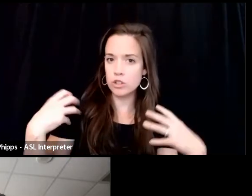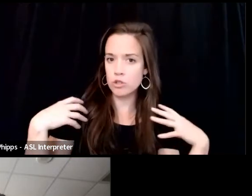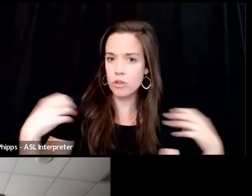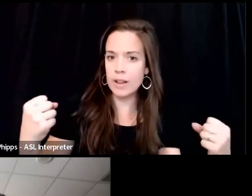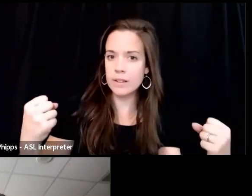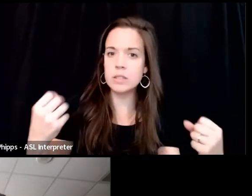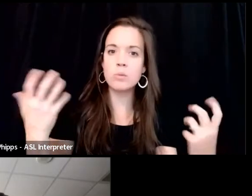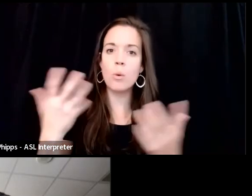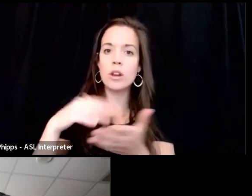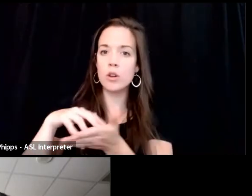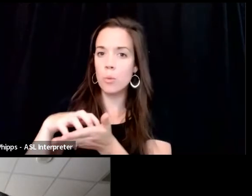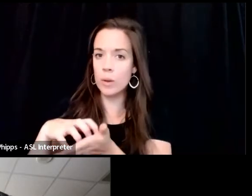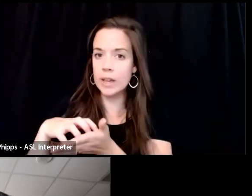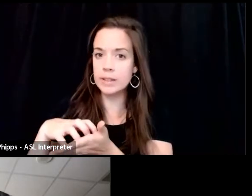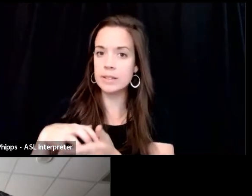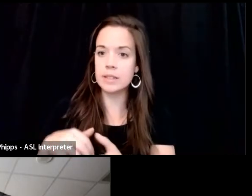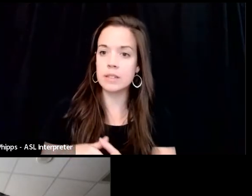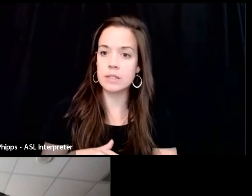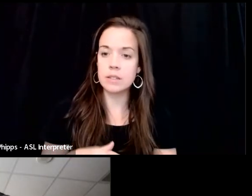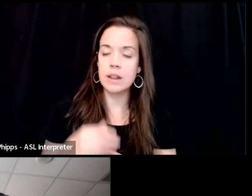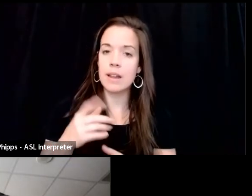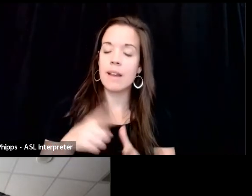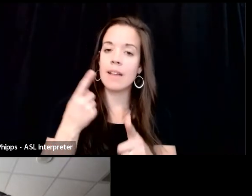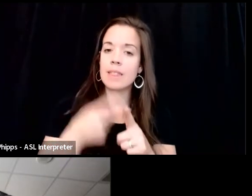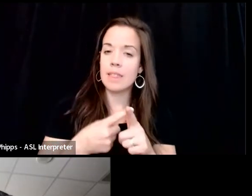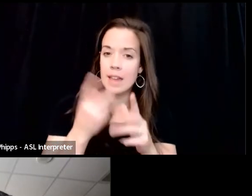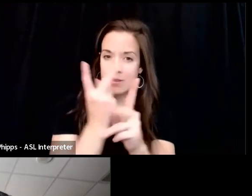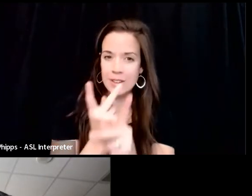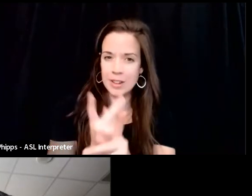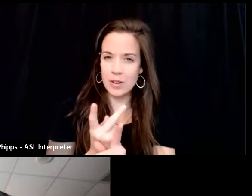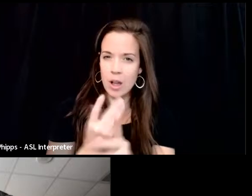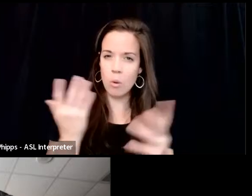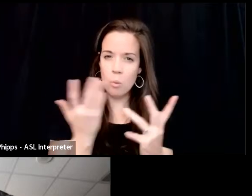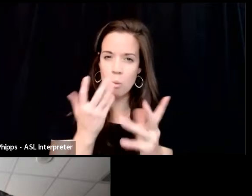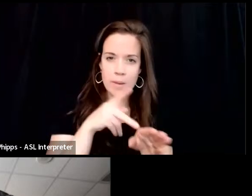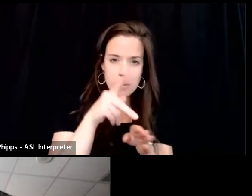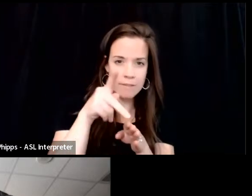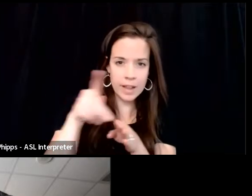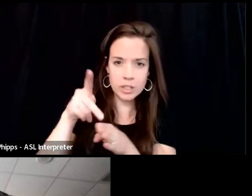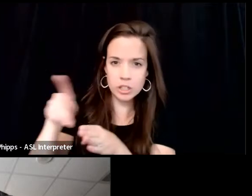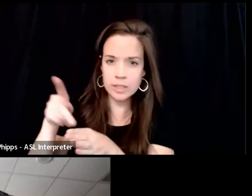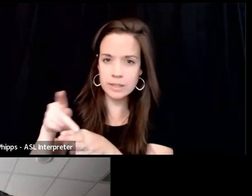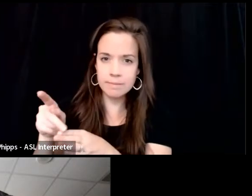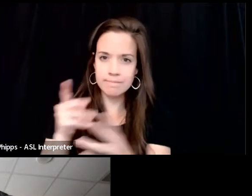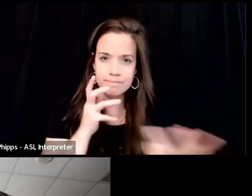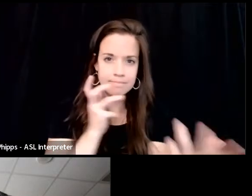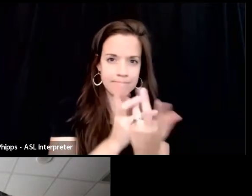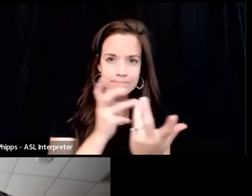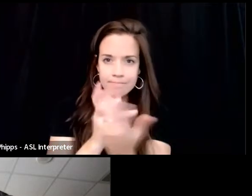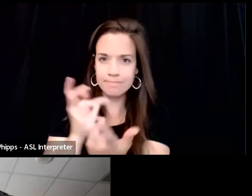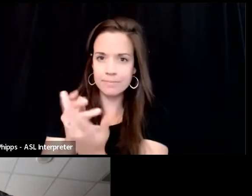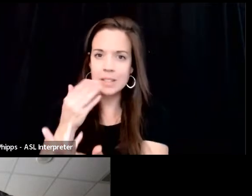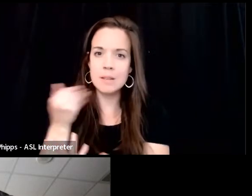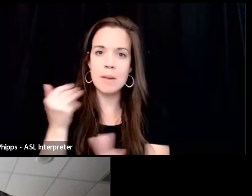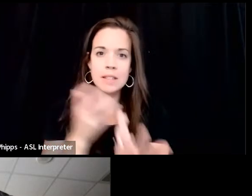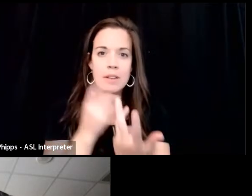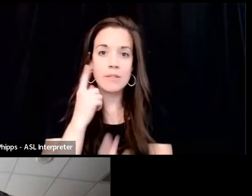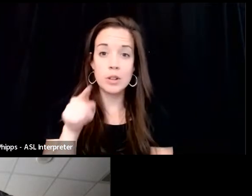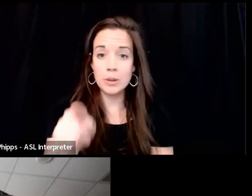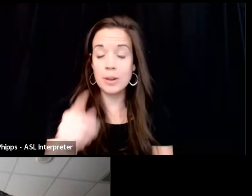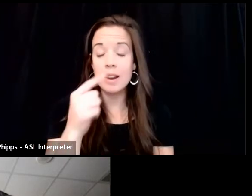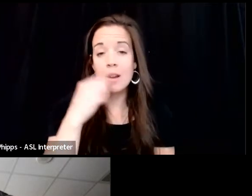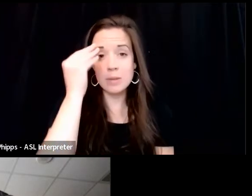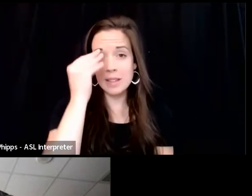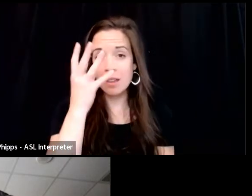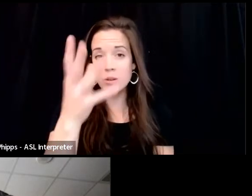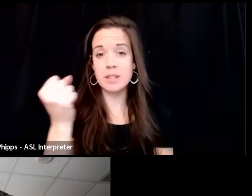weaknesses are, and then figure out what profession really is best for you. And I'll tell you, there's a lot of